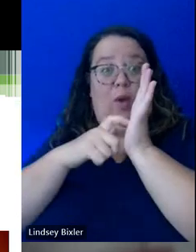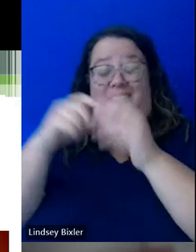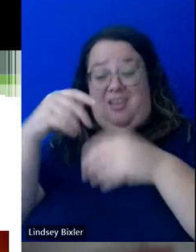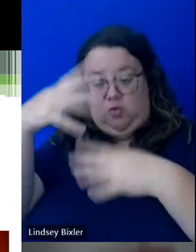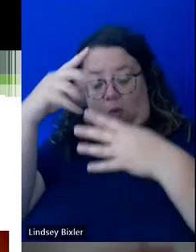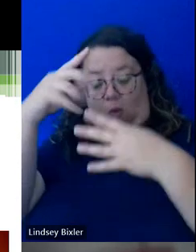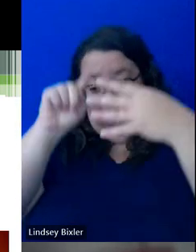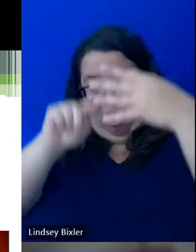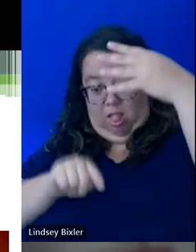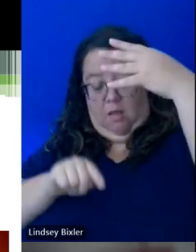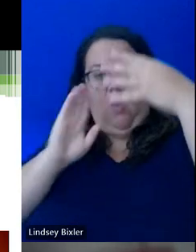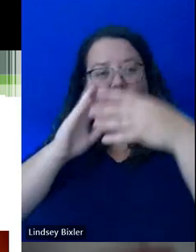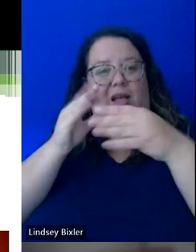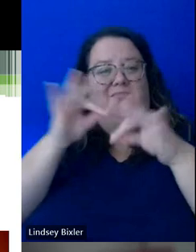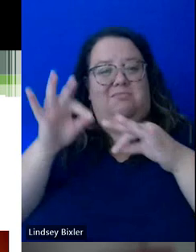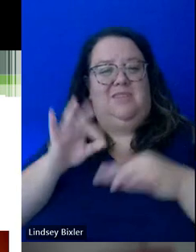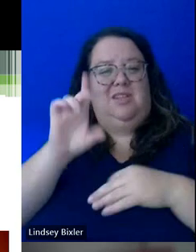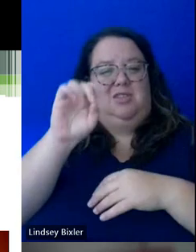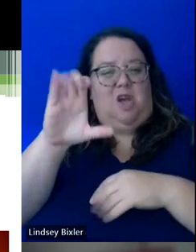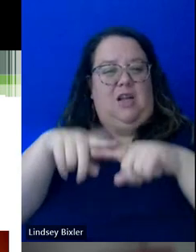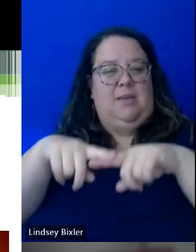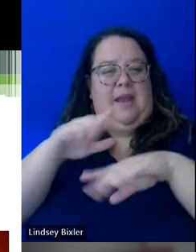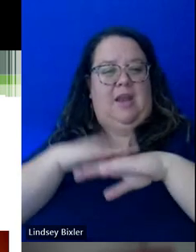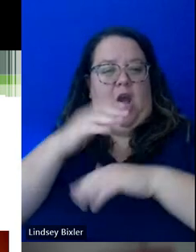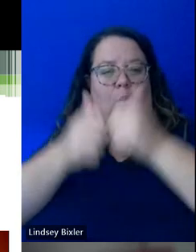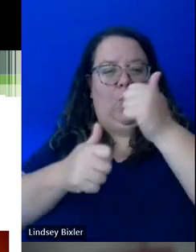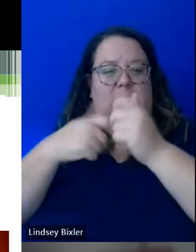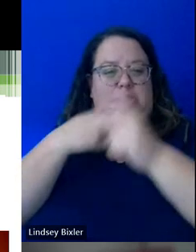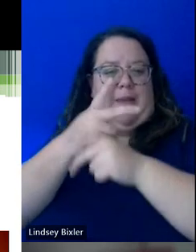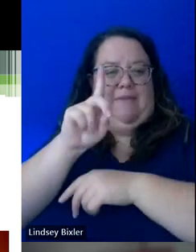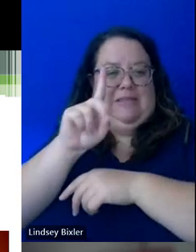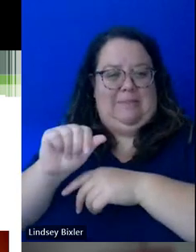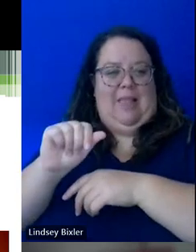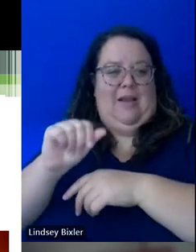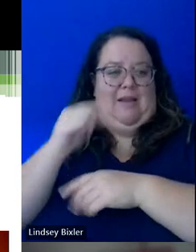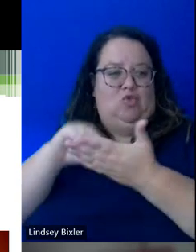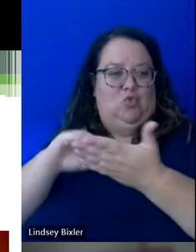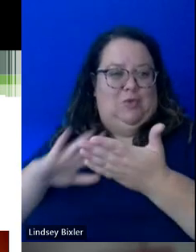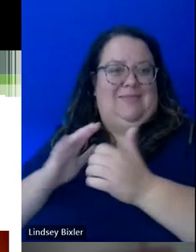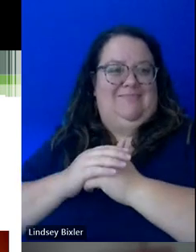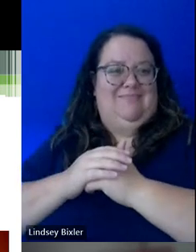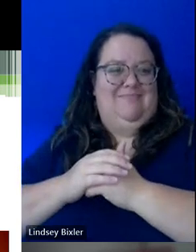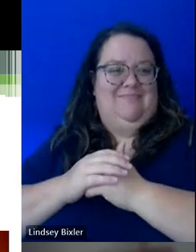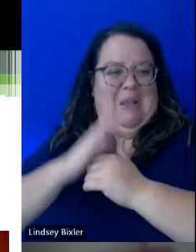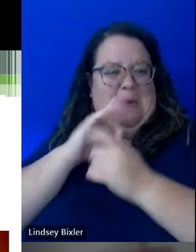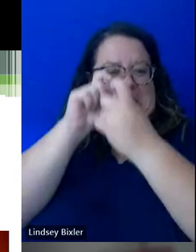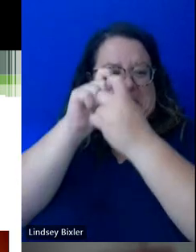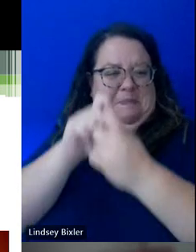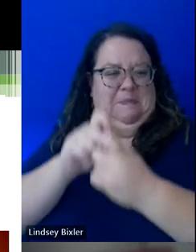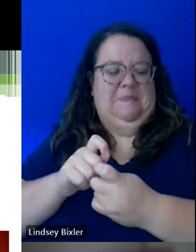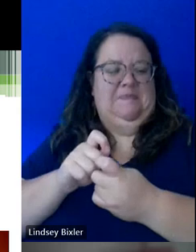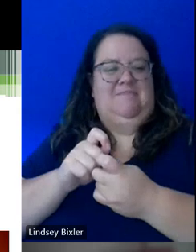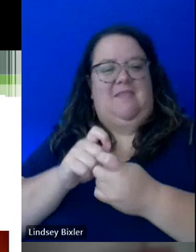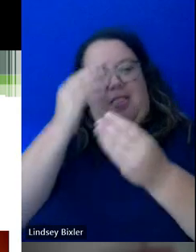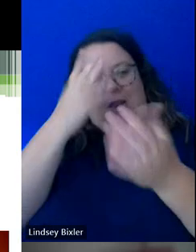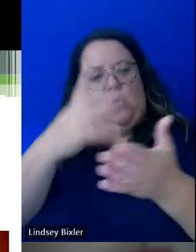documentation based off the type of disability a student has. And so it gives you kind of what we're looking for